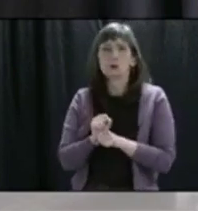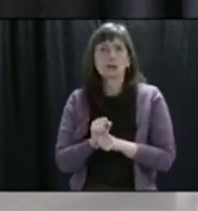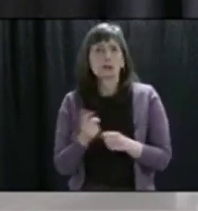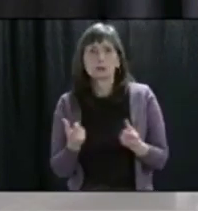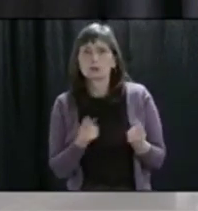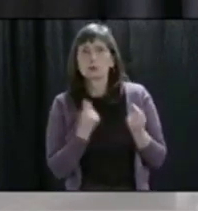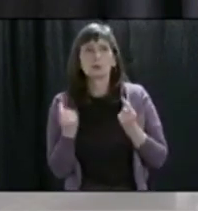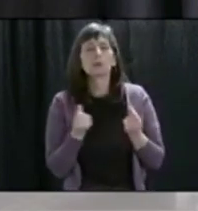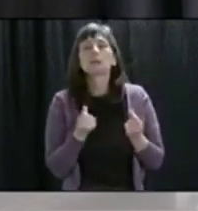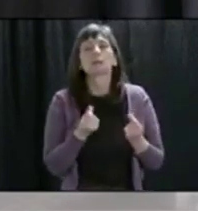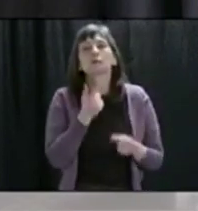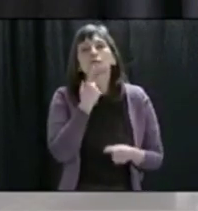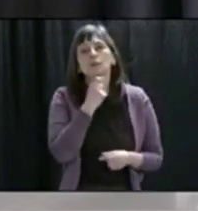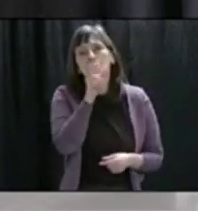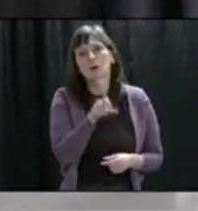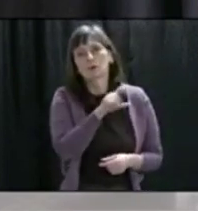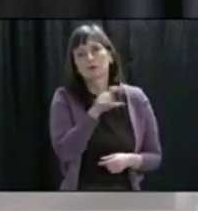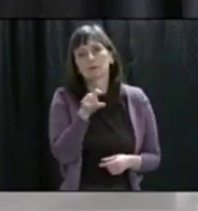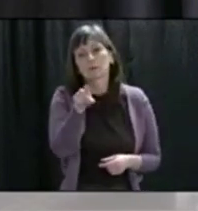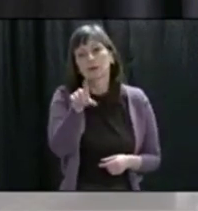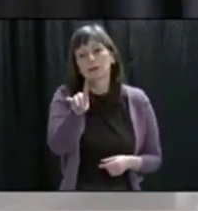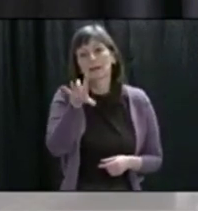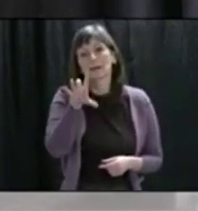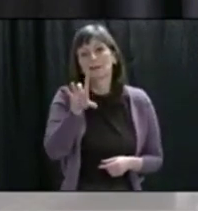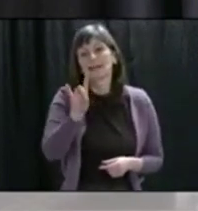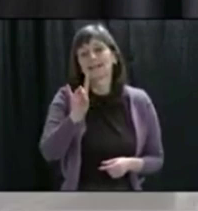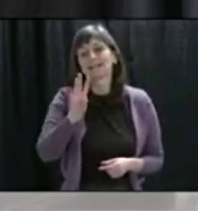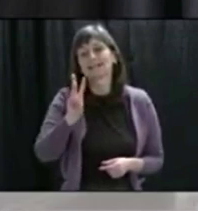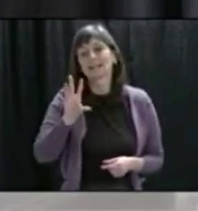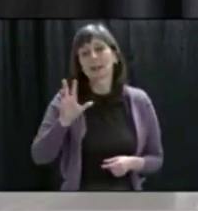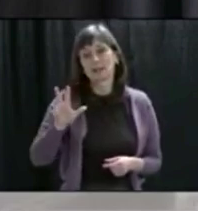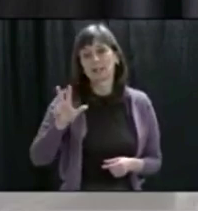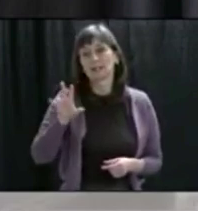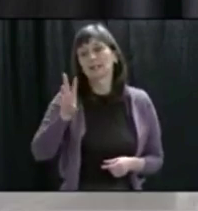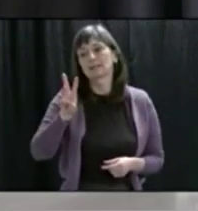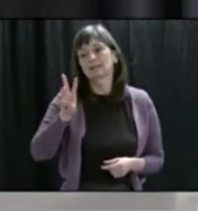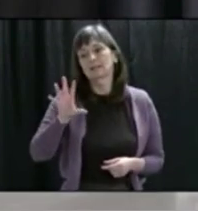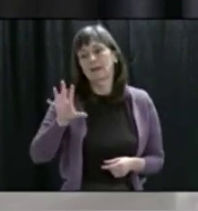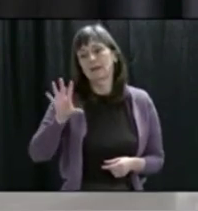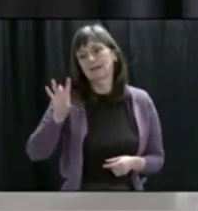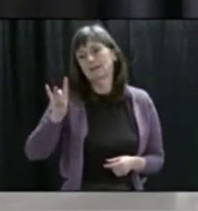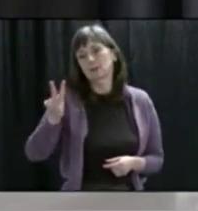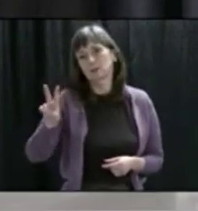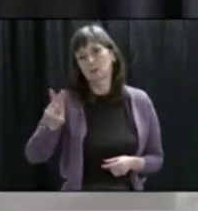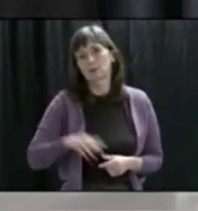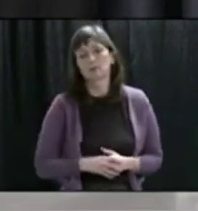Cross on side. 1-800-863-6582.